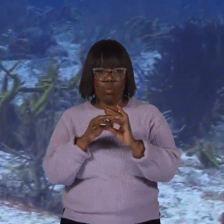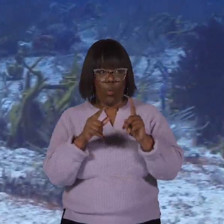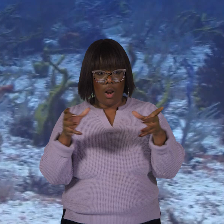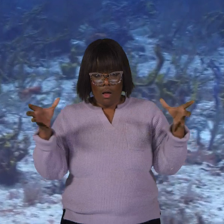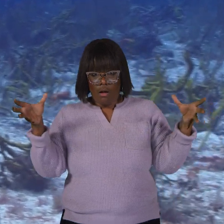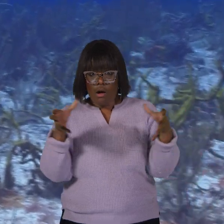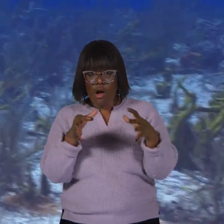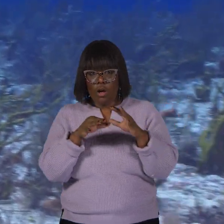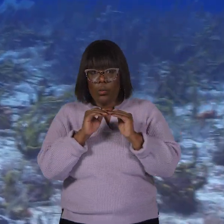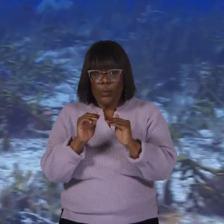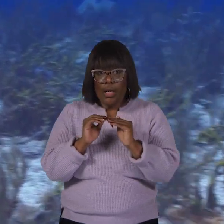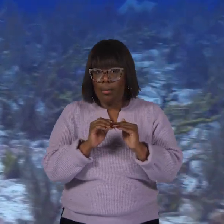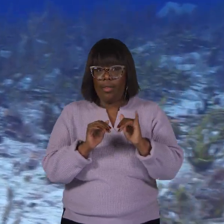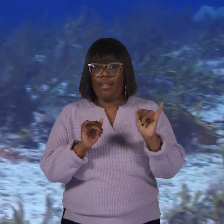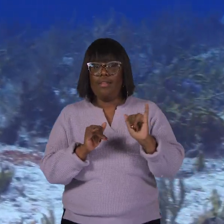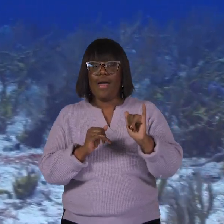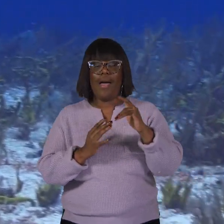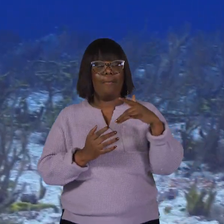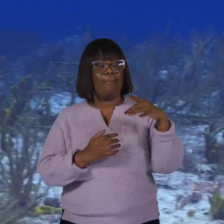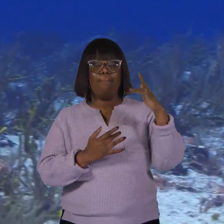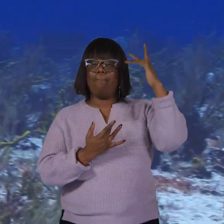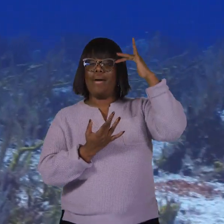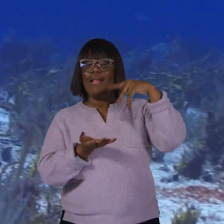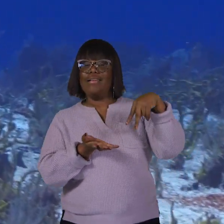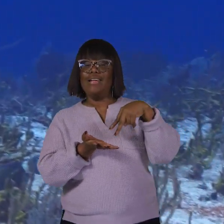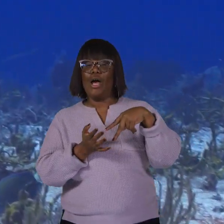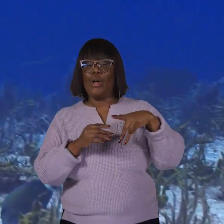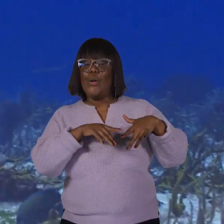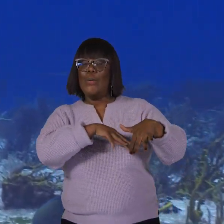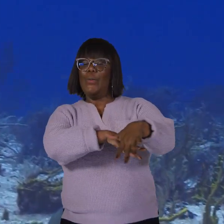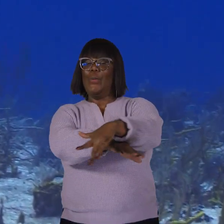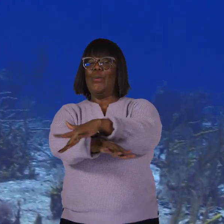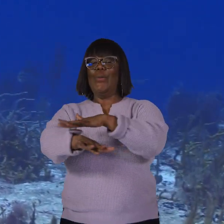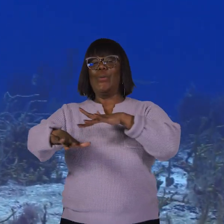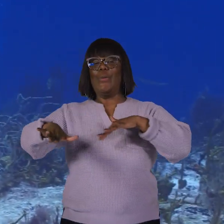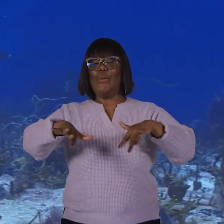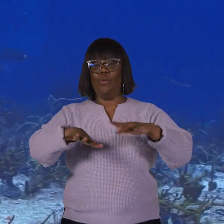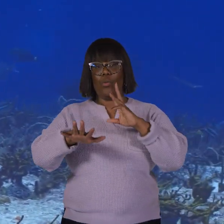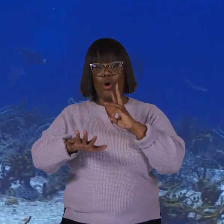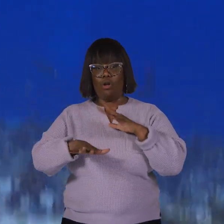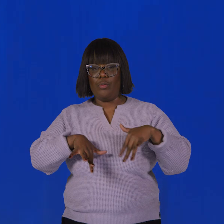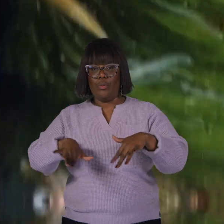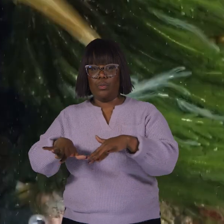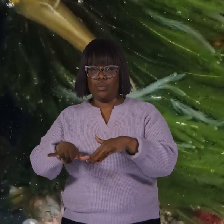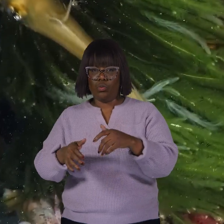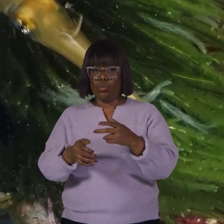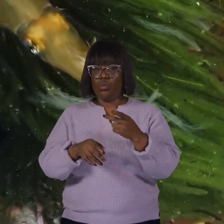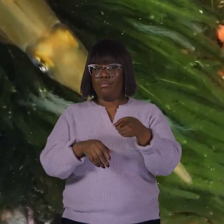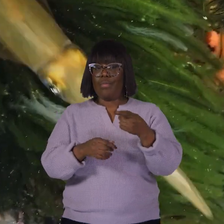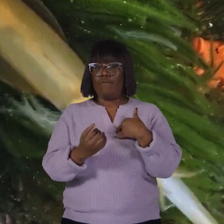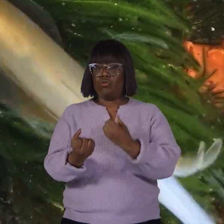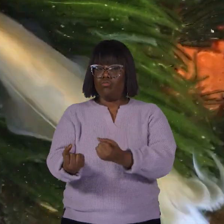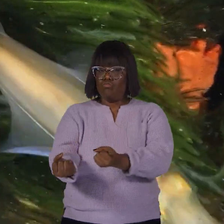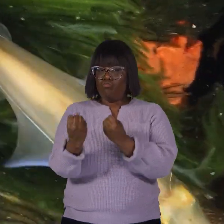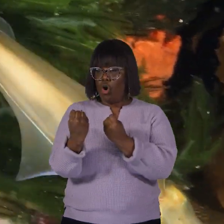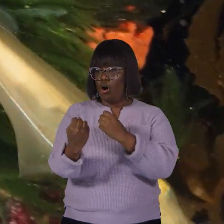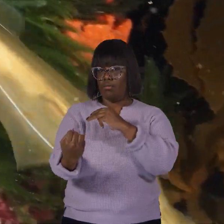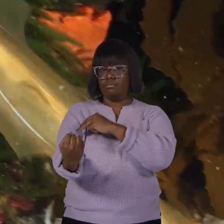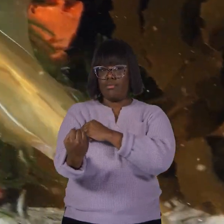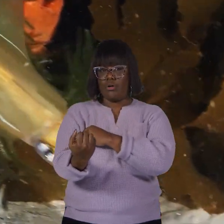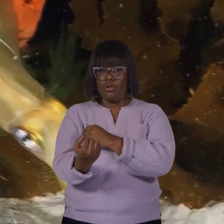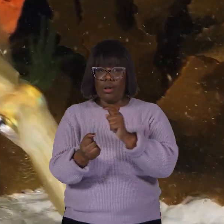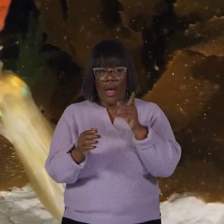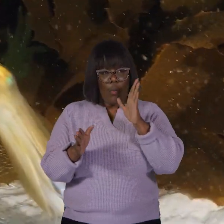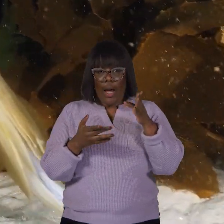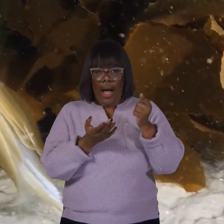squid swim together, it looks like a troupe of ballet dancers twirling about in the ocean. They use their strong muscles to